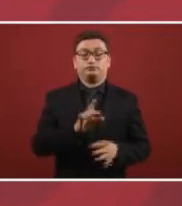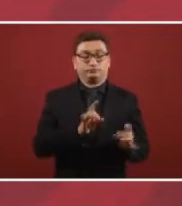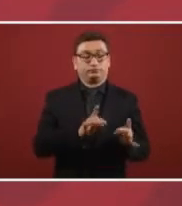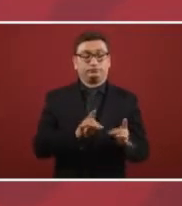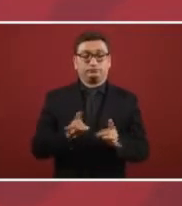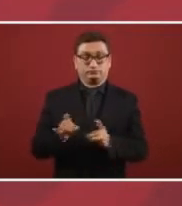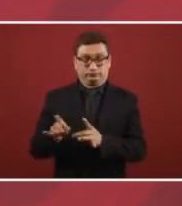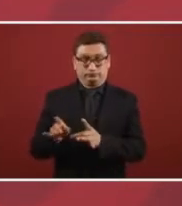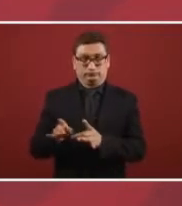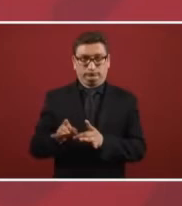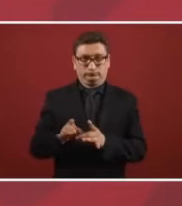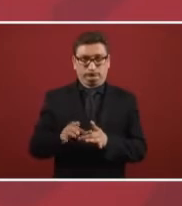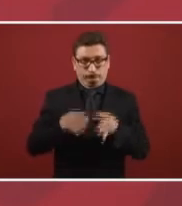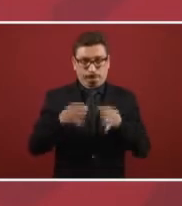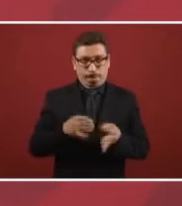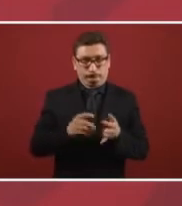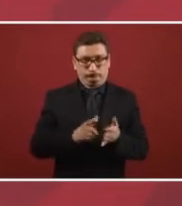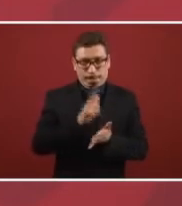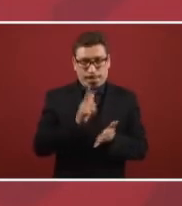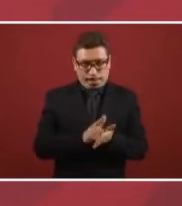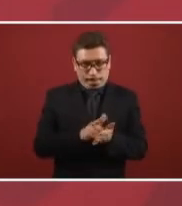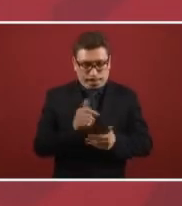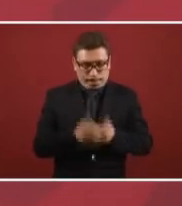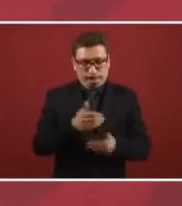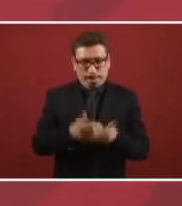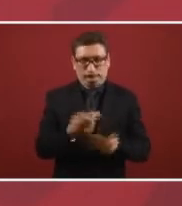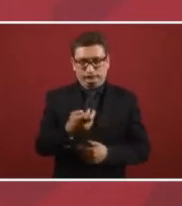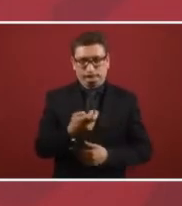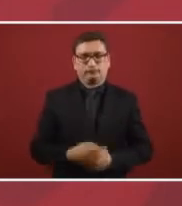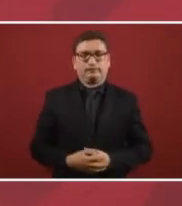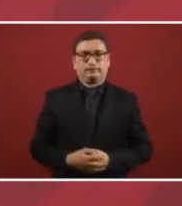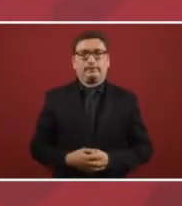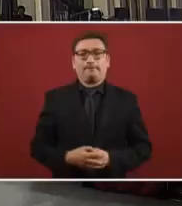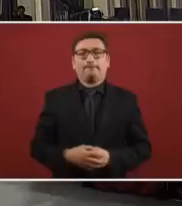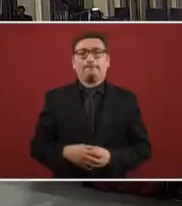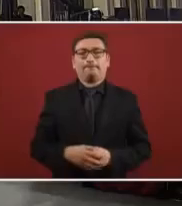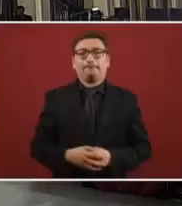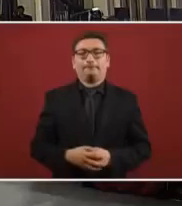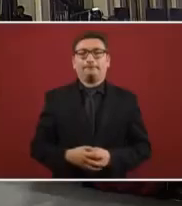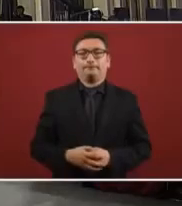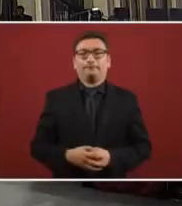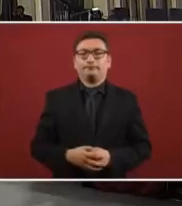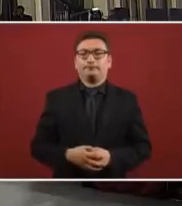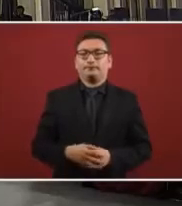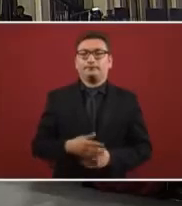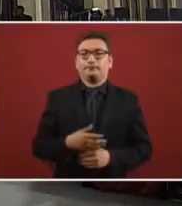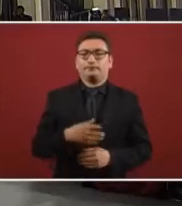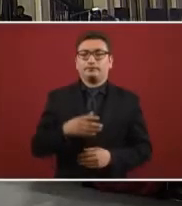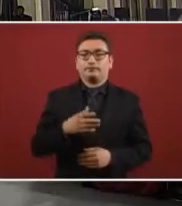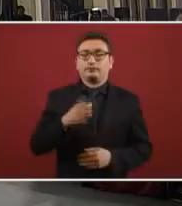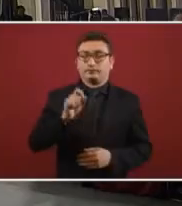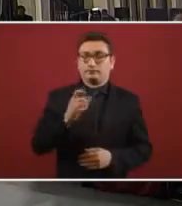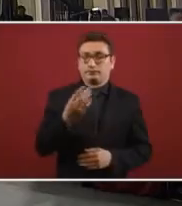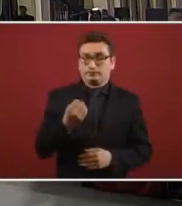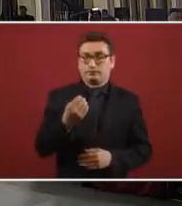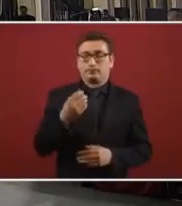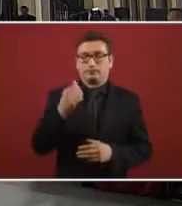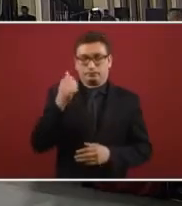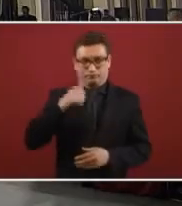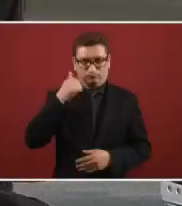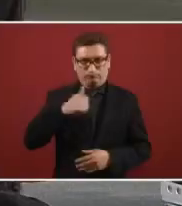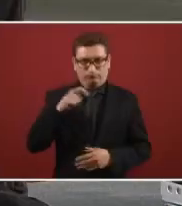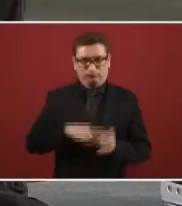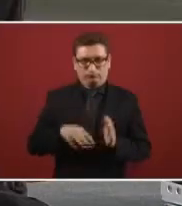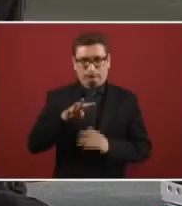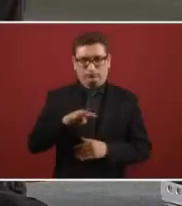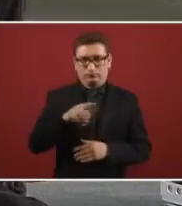The situation that is legal. Mr. President, on the 29th of April